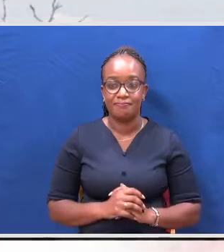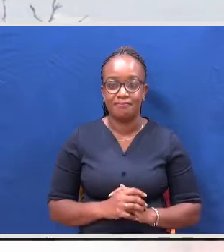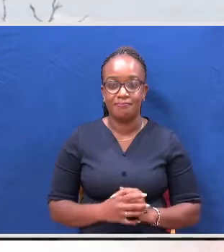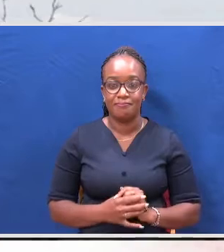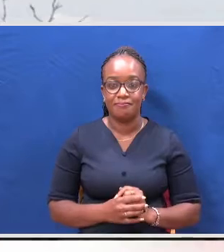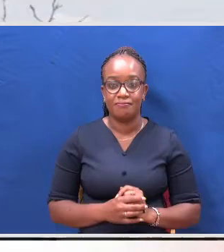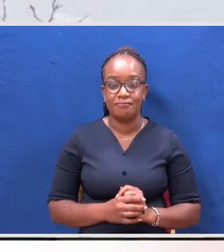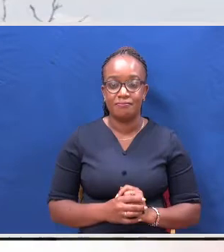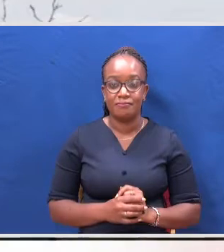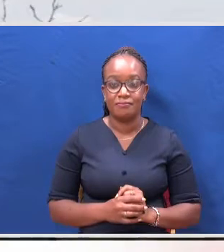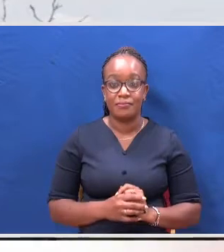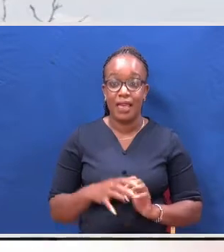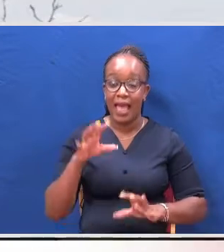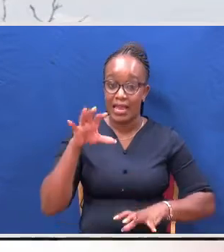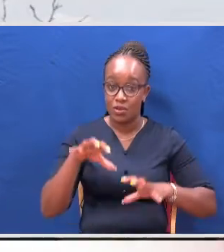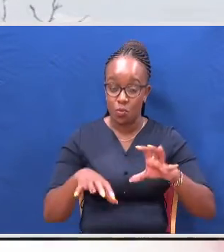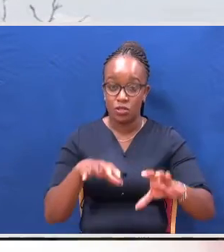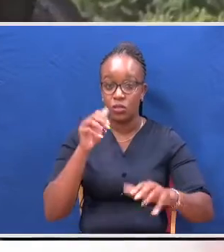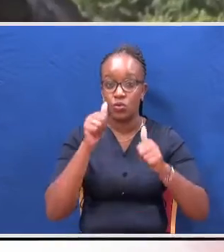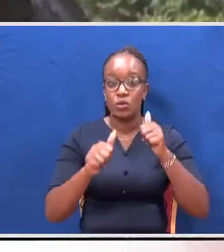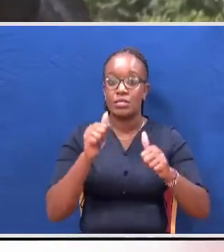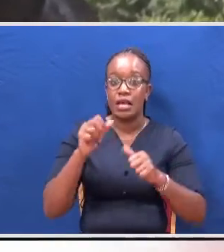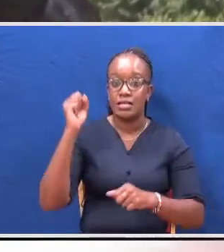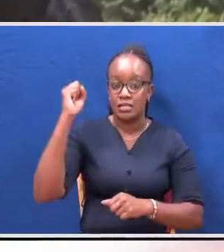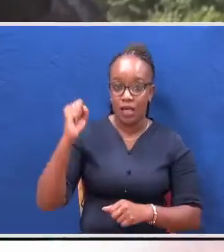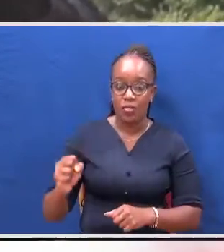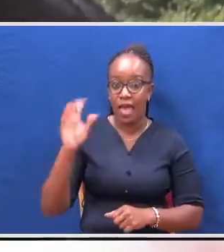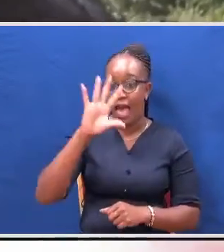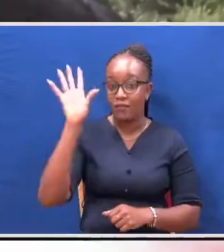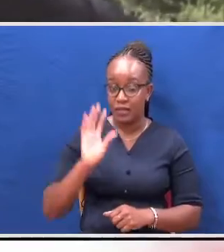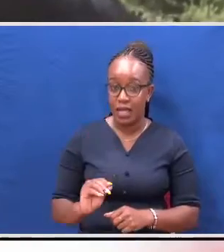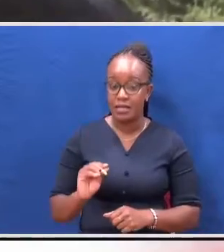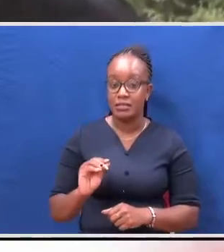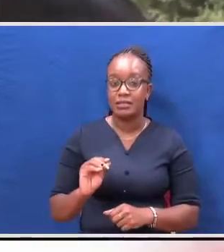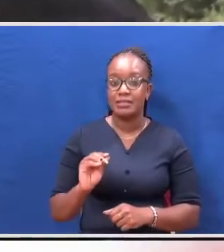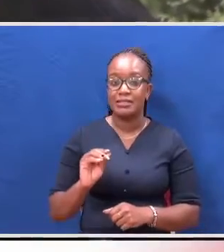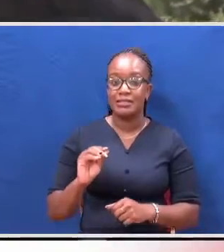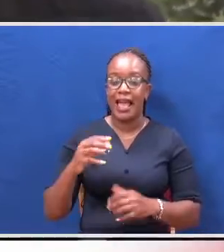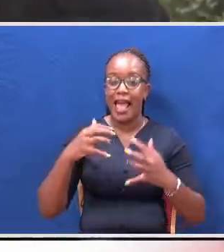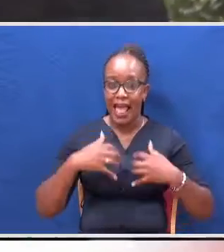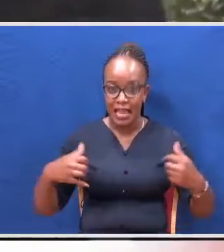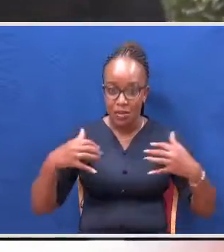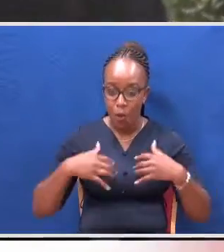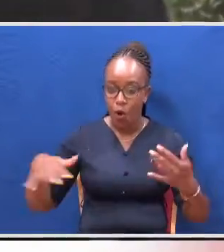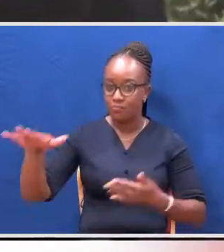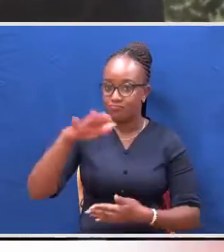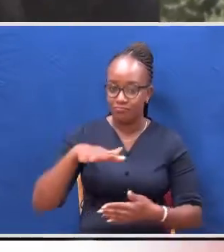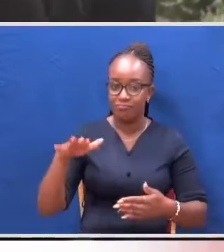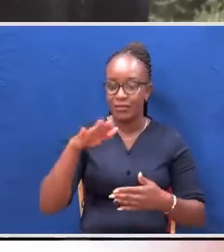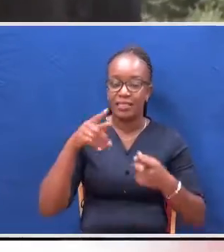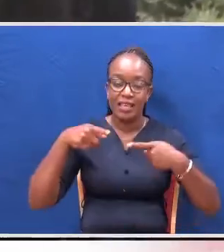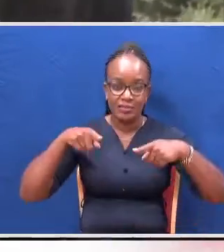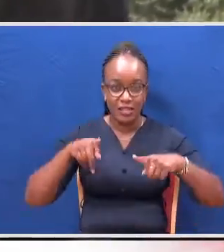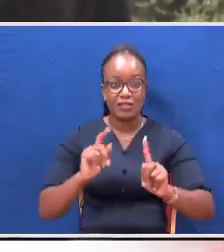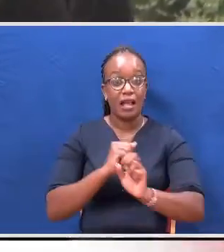the animals that roam south africa's balule nature reserve have a new ally in the battle to keep